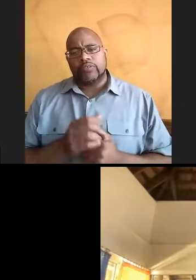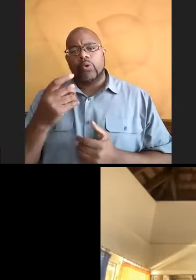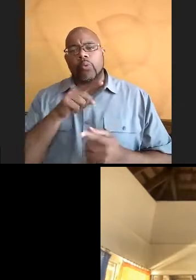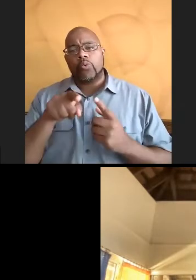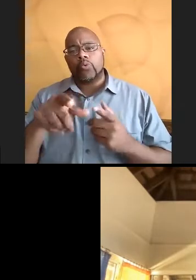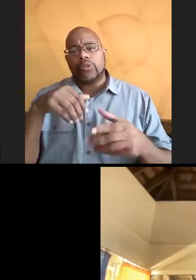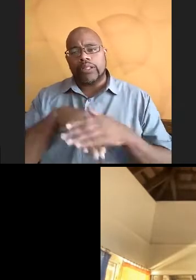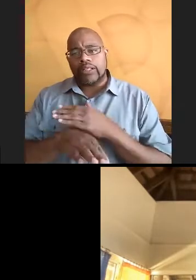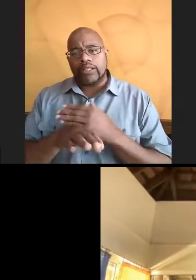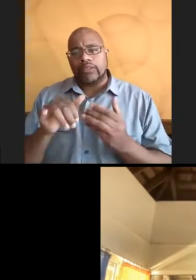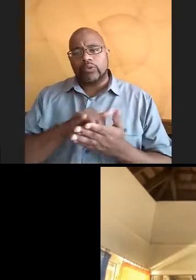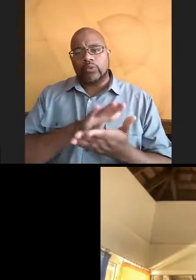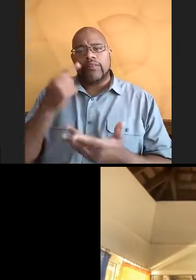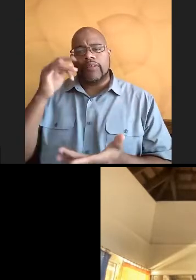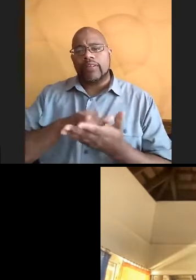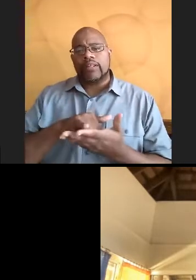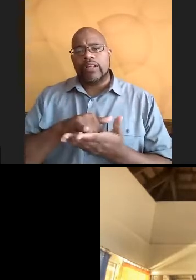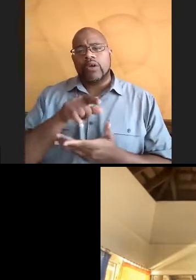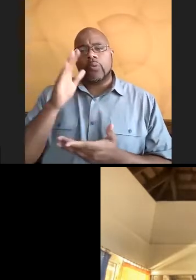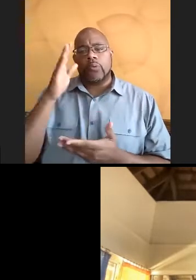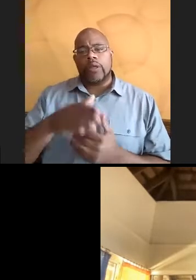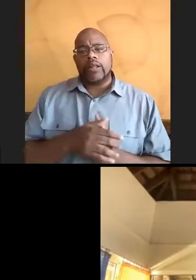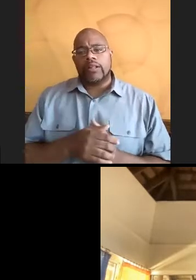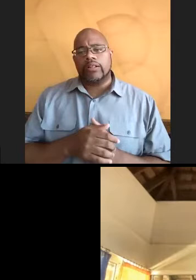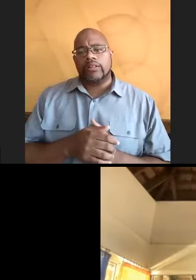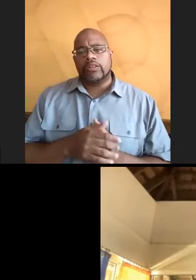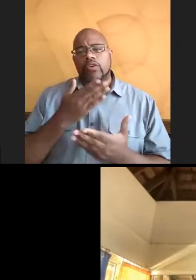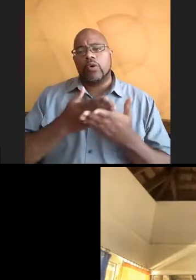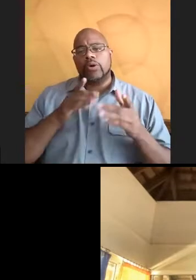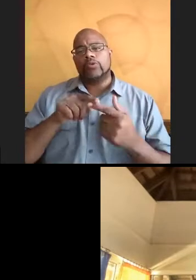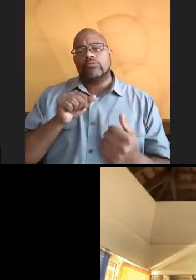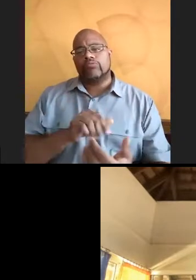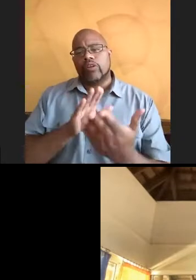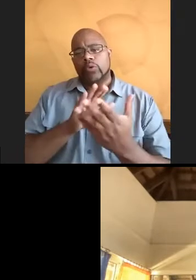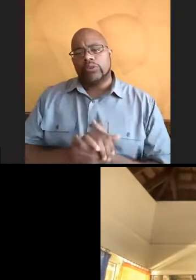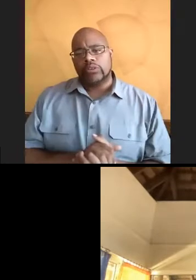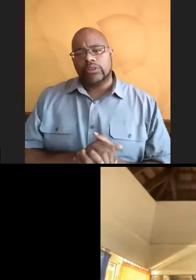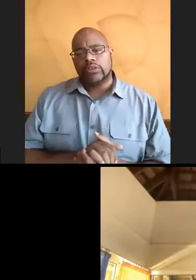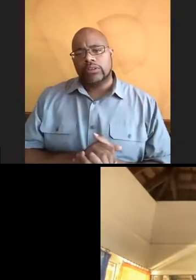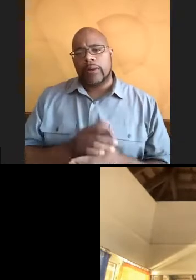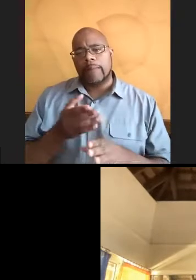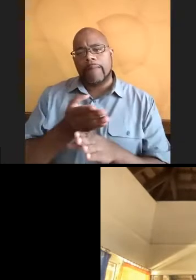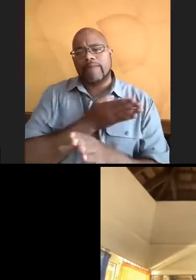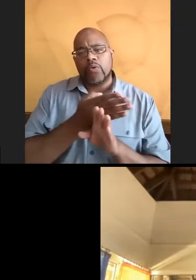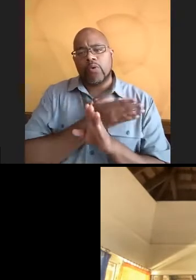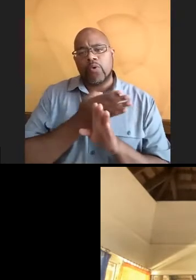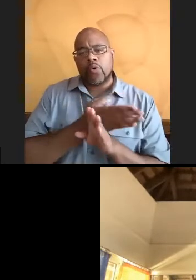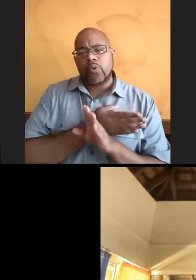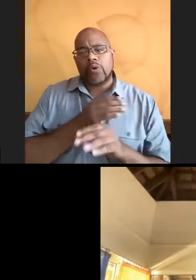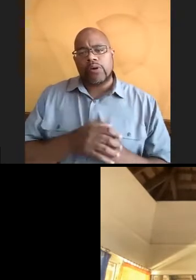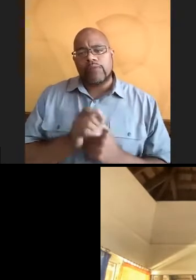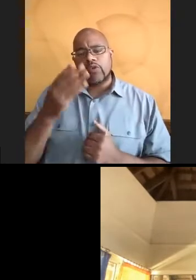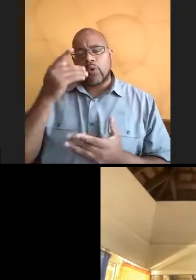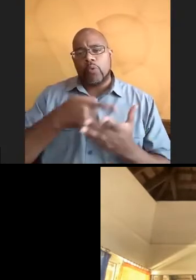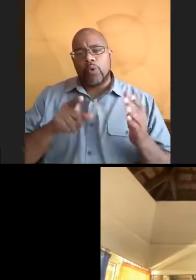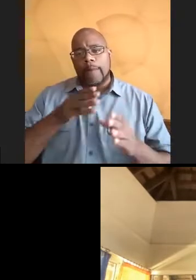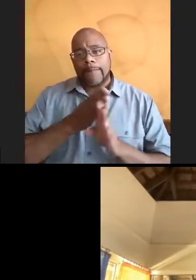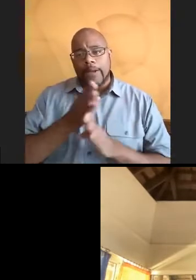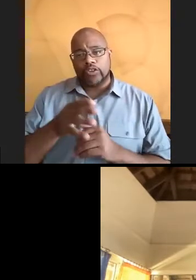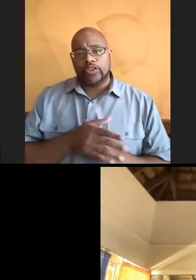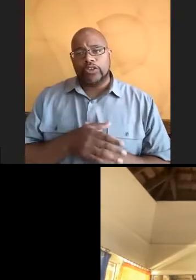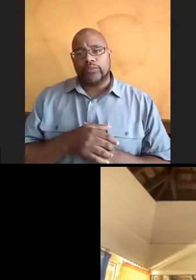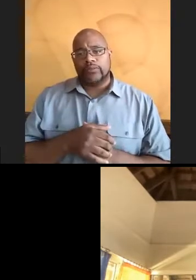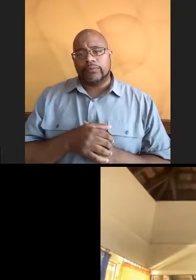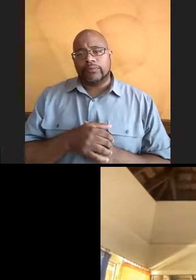you get into school, I think that would be a really good way to approach it. Even beforehand, if you know what your major is going to be,